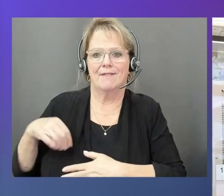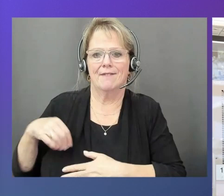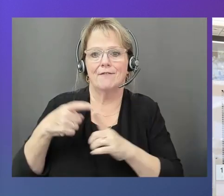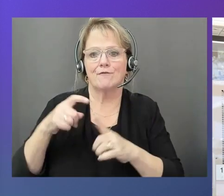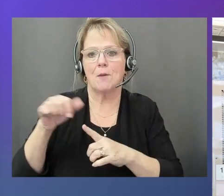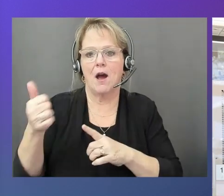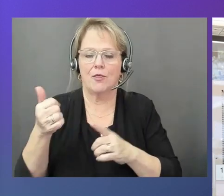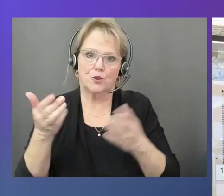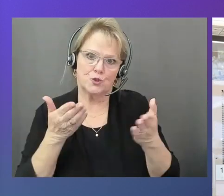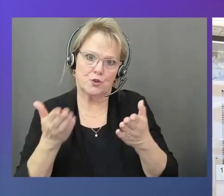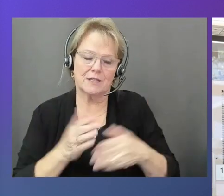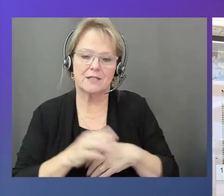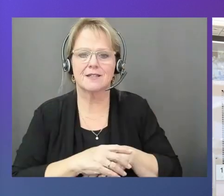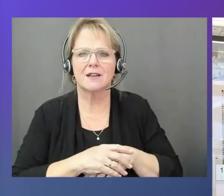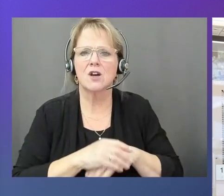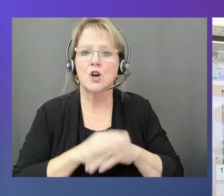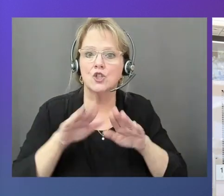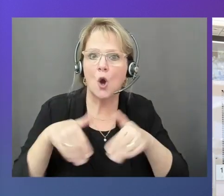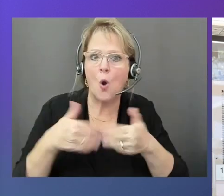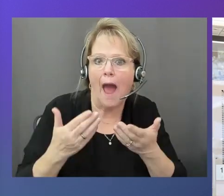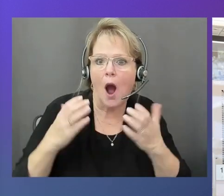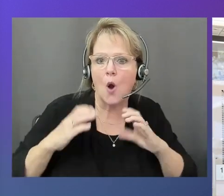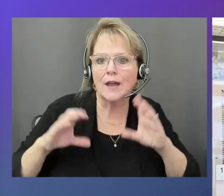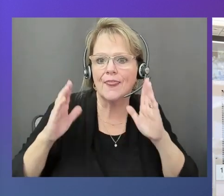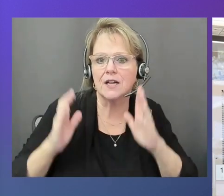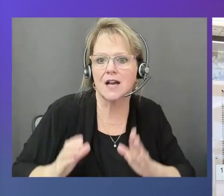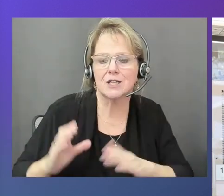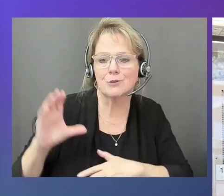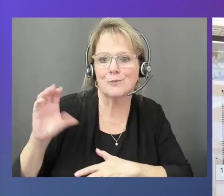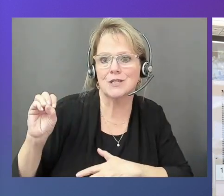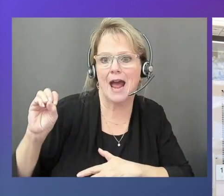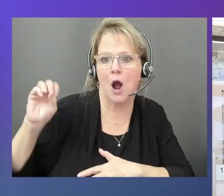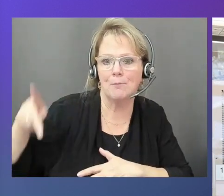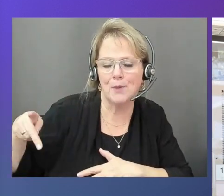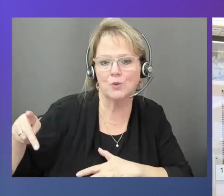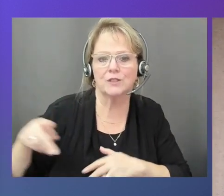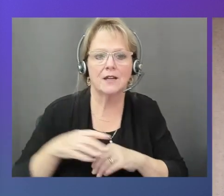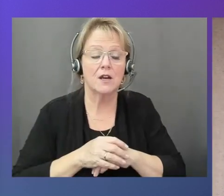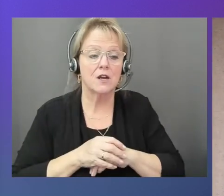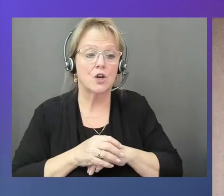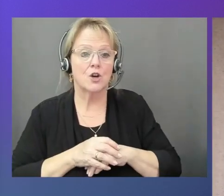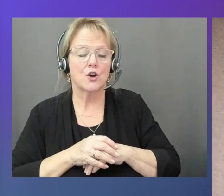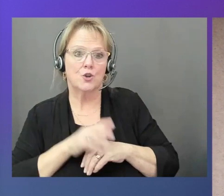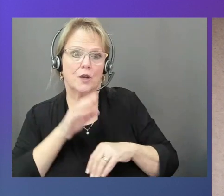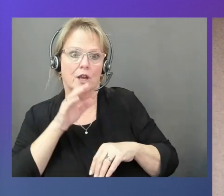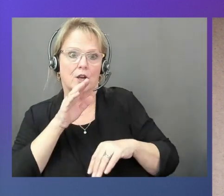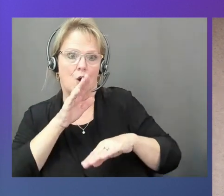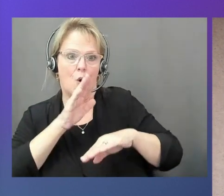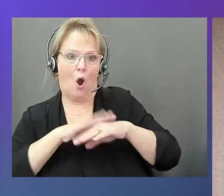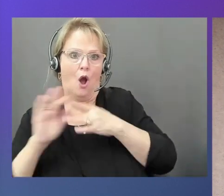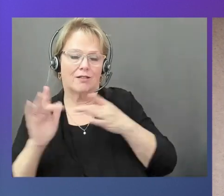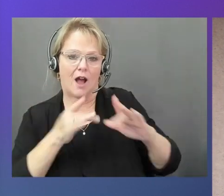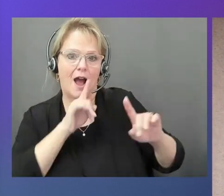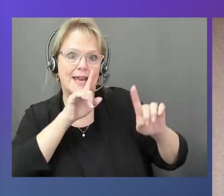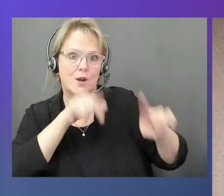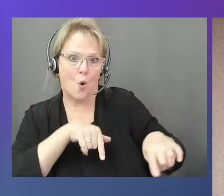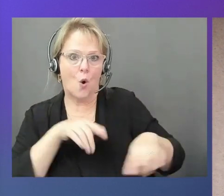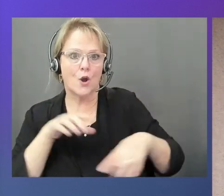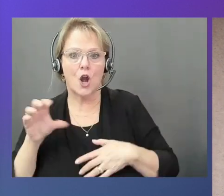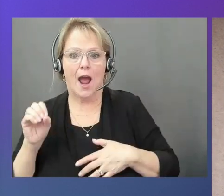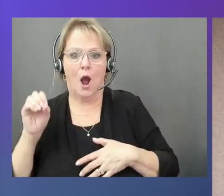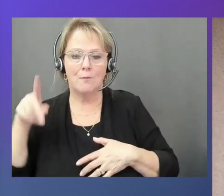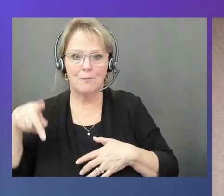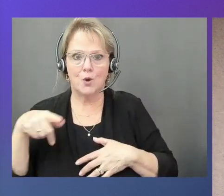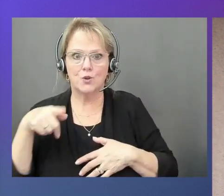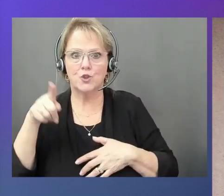customers get Outpost? Yes. Actually, you go on the AWS console, you can order your Outpost. They come in different form and different shapes. You have the